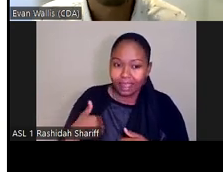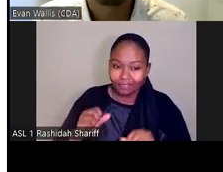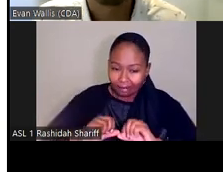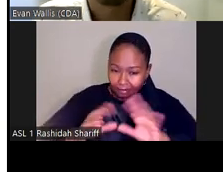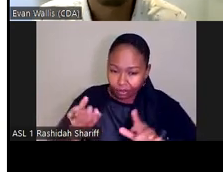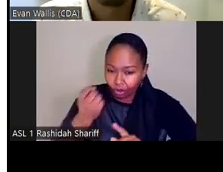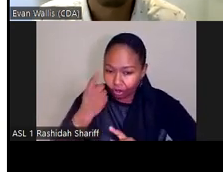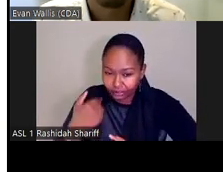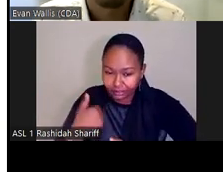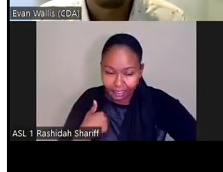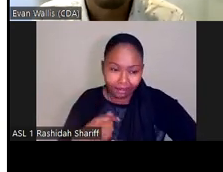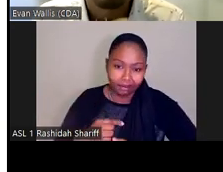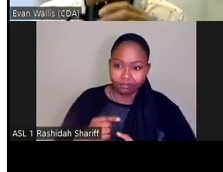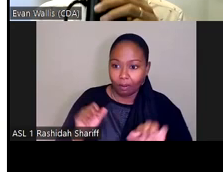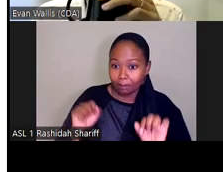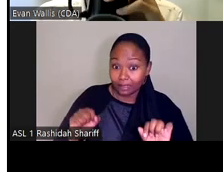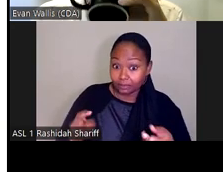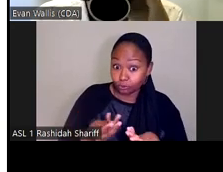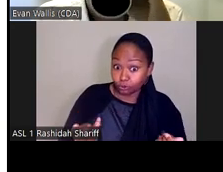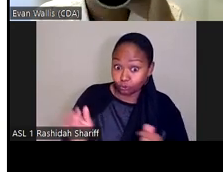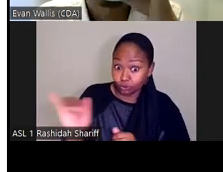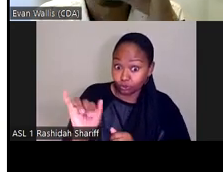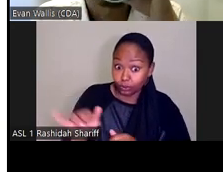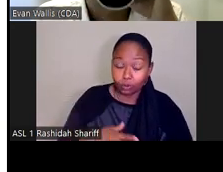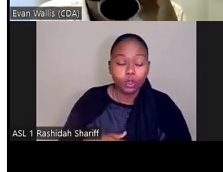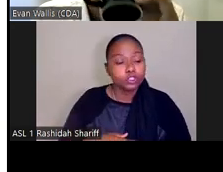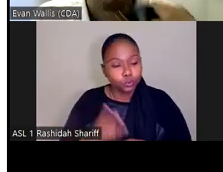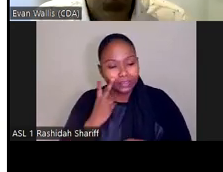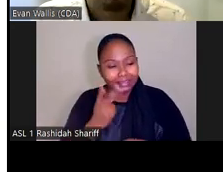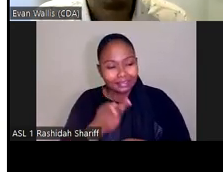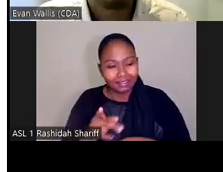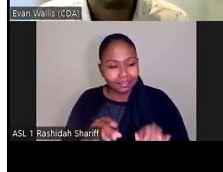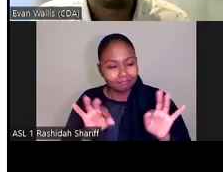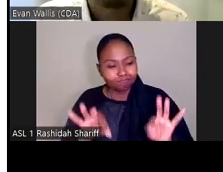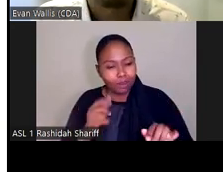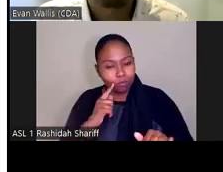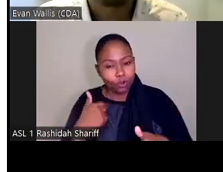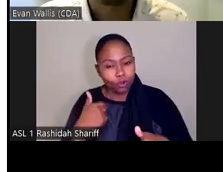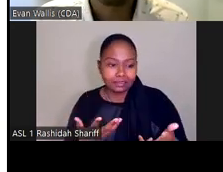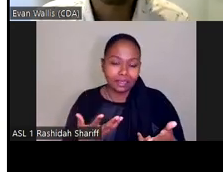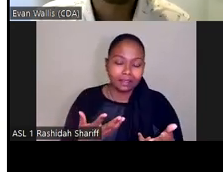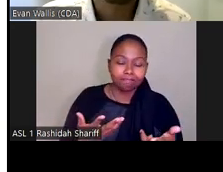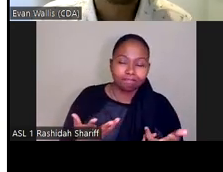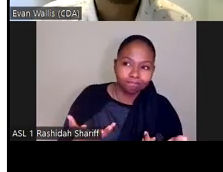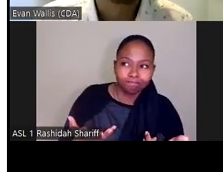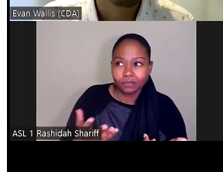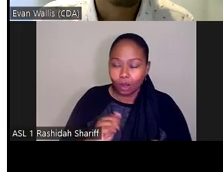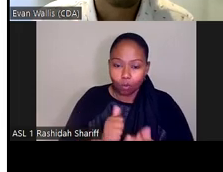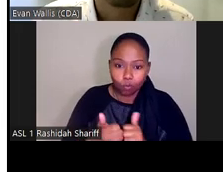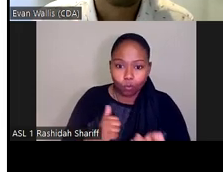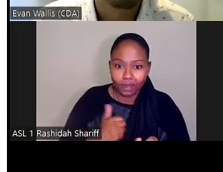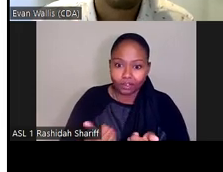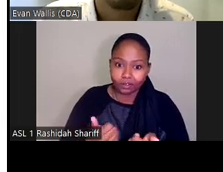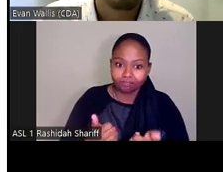understanding potential solutions as well. And so we view this framework as a critical building block for us to better understand these issues, have data, help communicate these